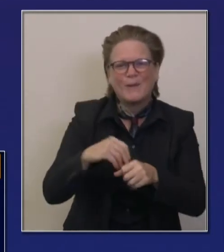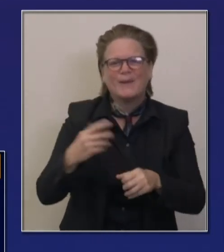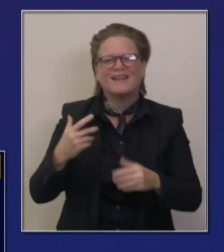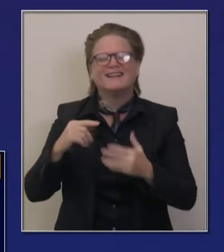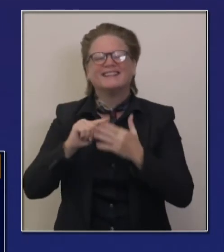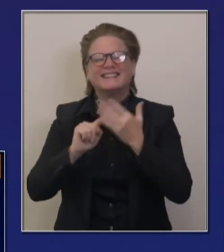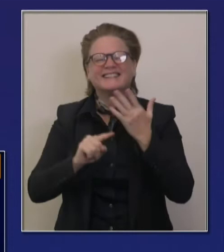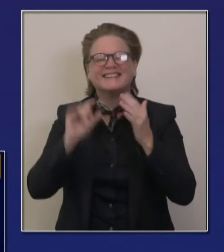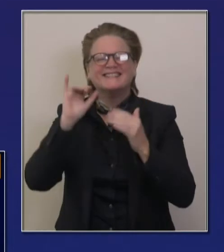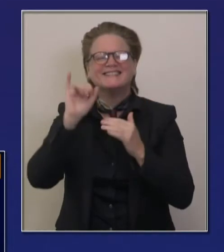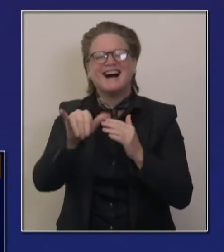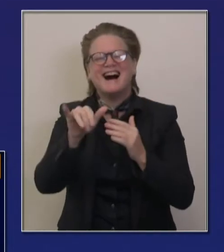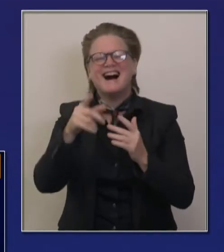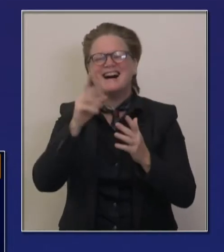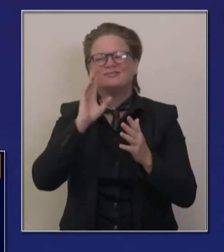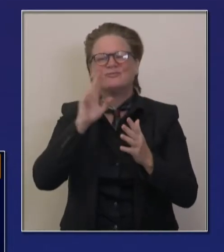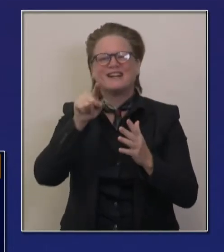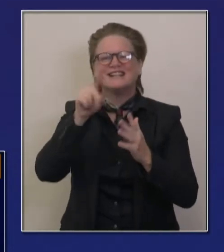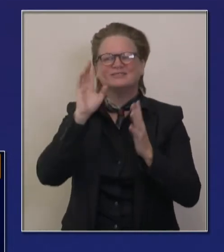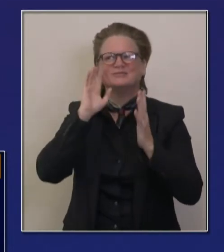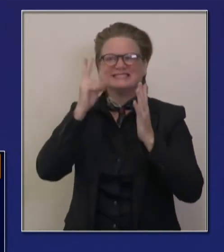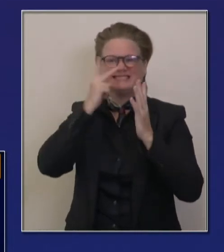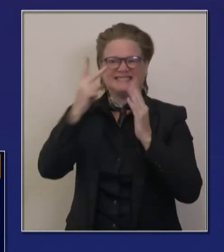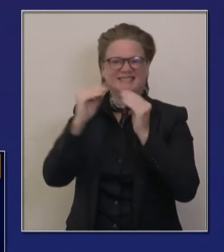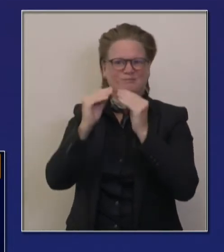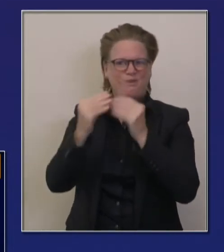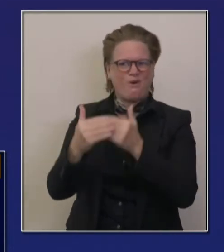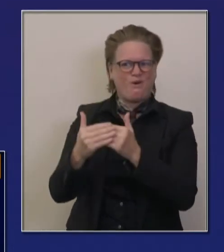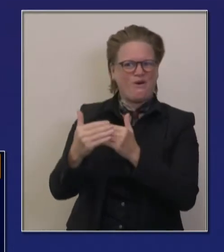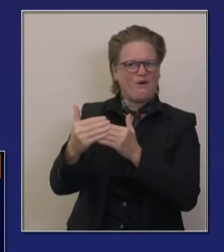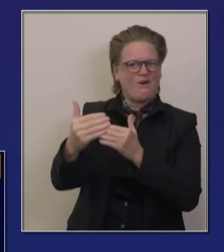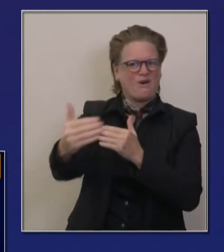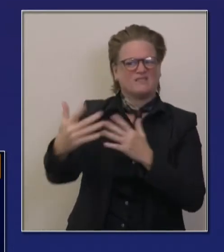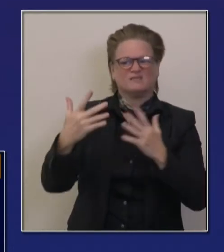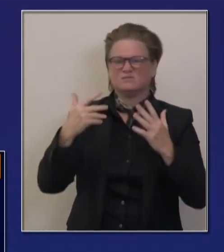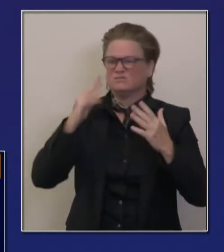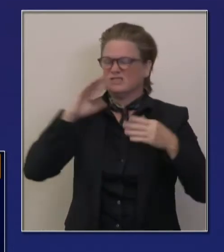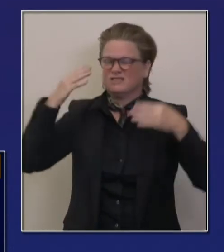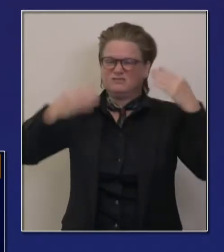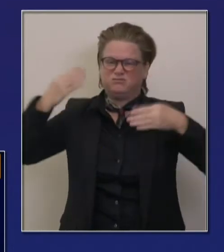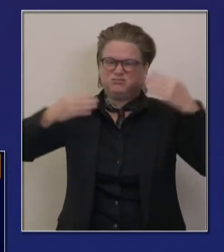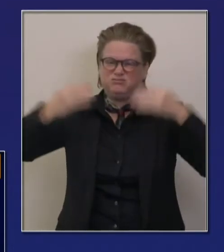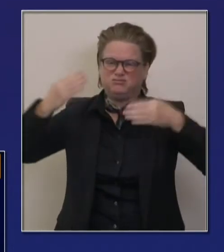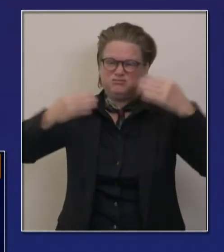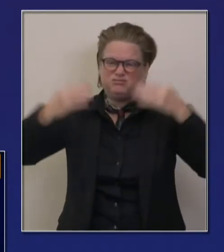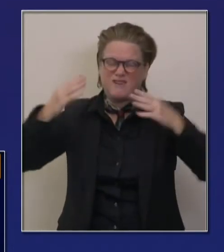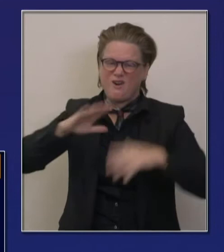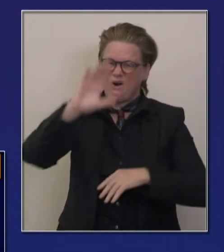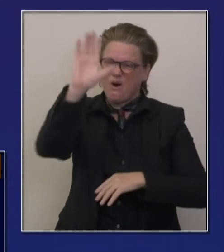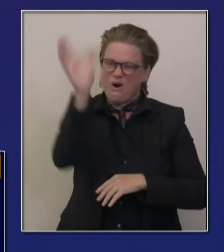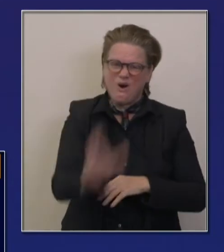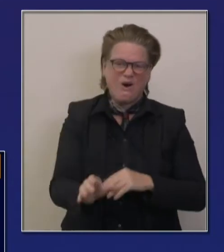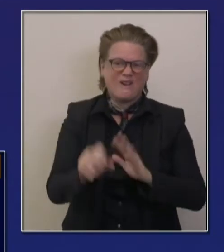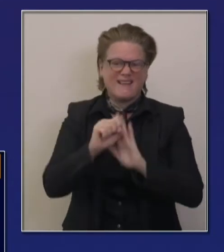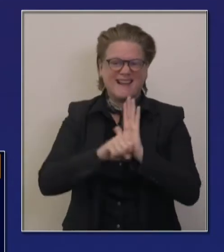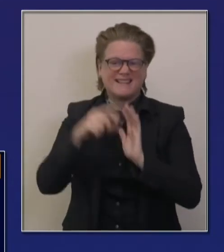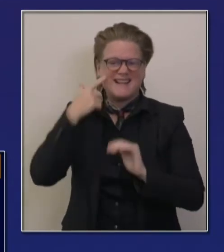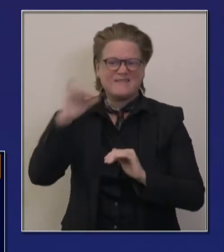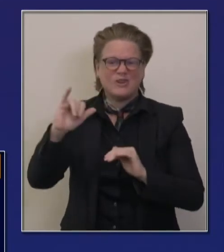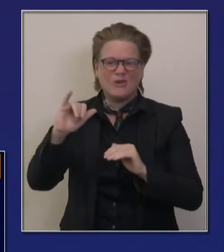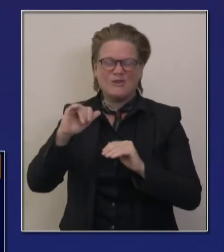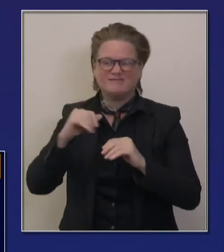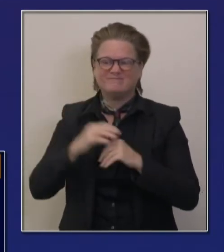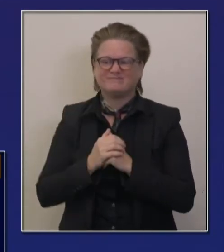you will start to see. A thousand of those billboards and also a lot of creative, uh, done in Hmong and Russian,